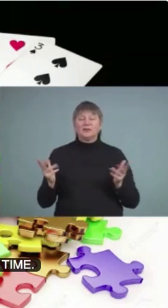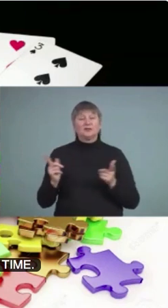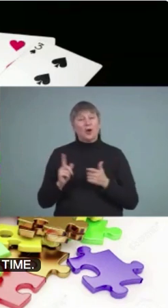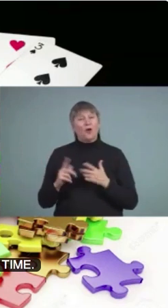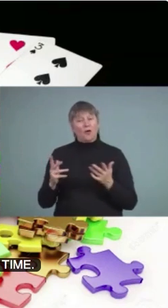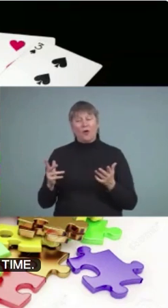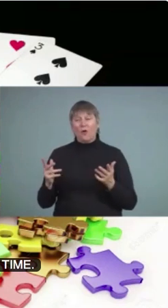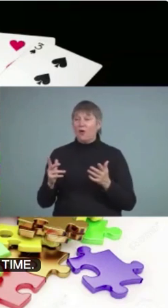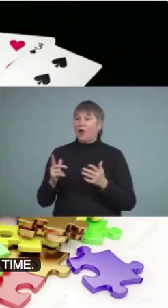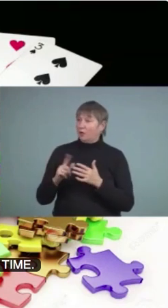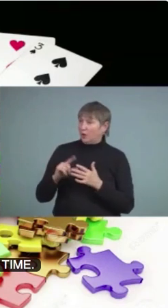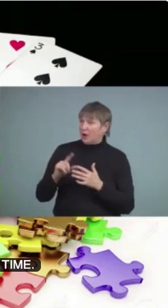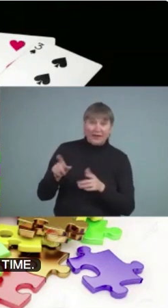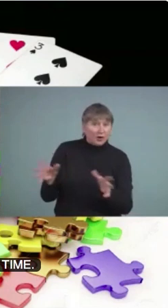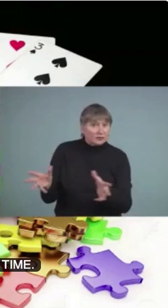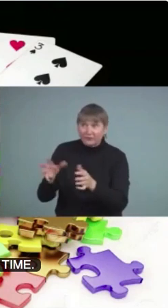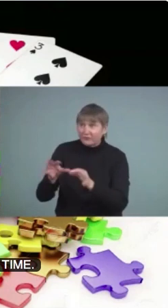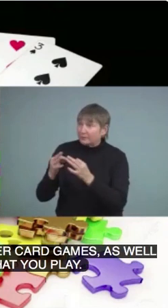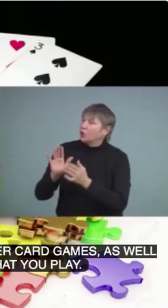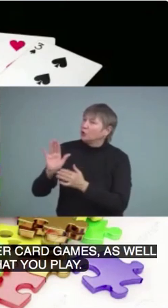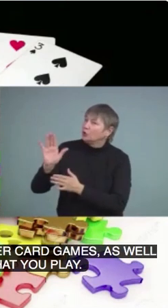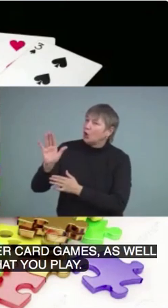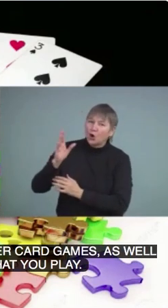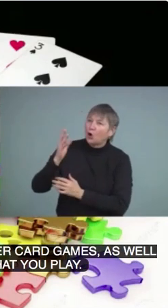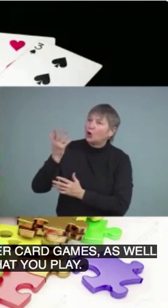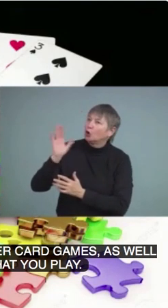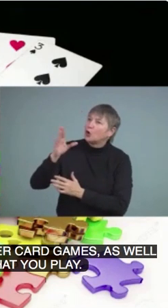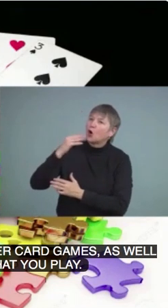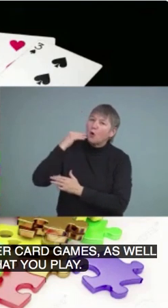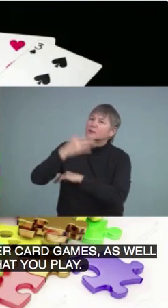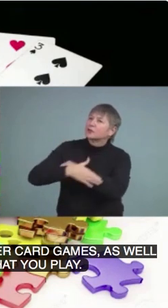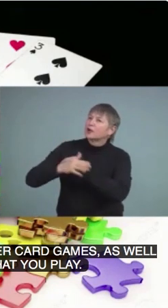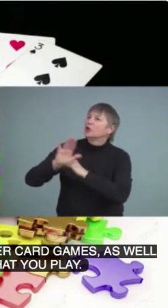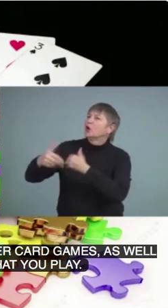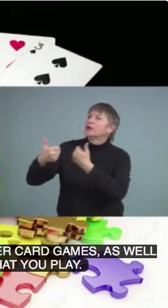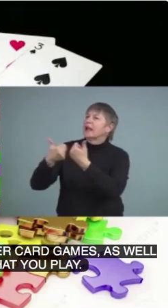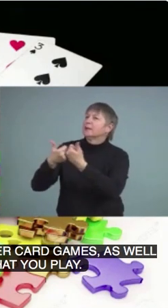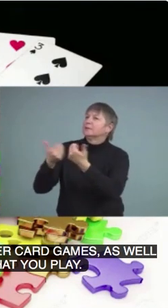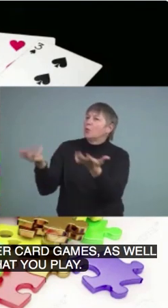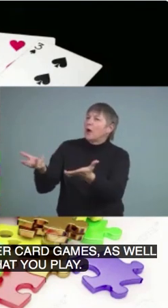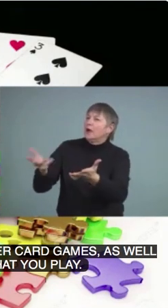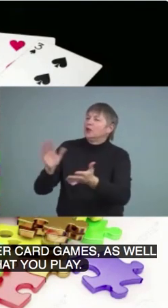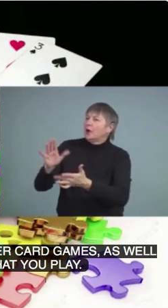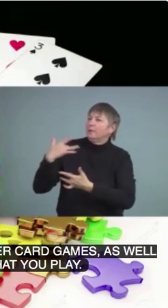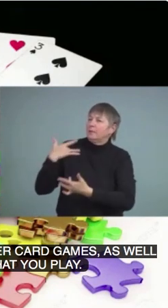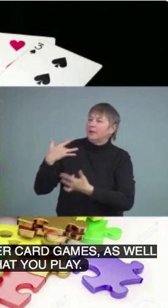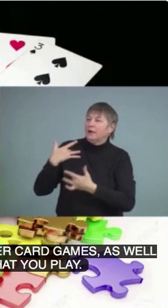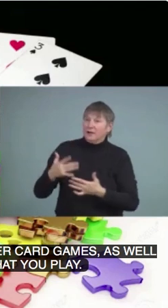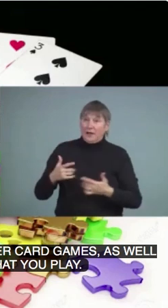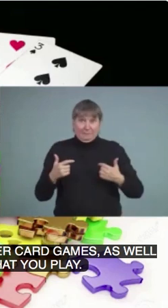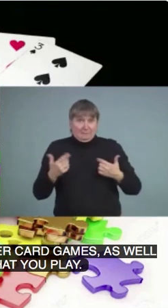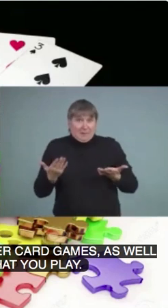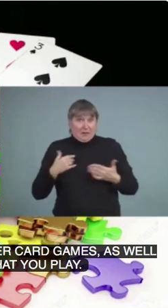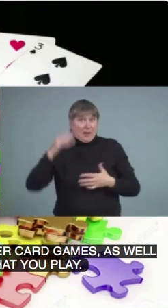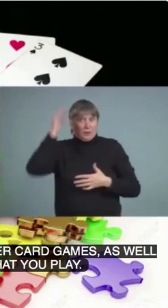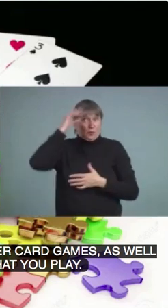you know, what are the games that you play? I'm sure there's a lot that I don't know about because I've lived in Canada my whole life.